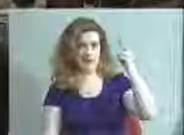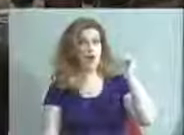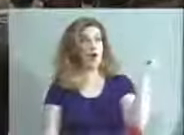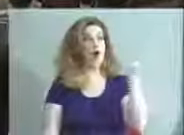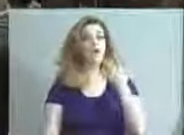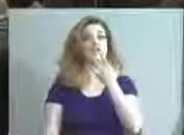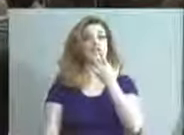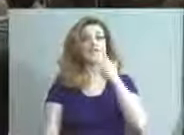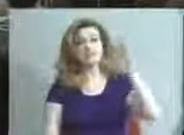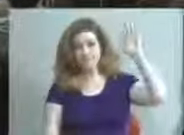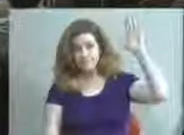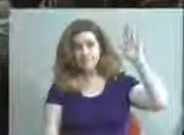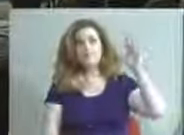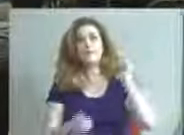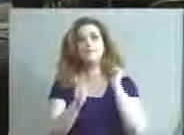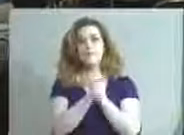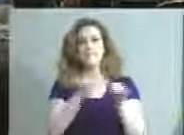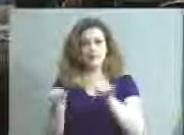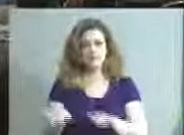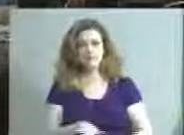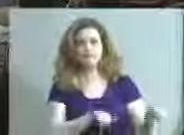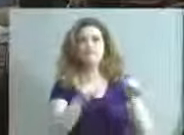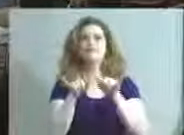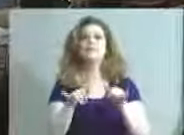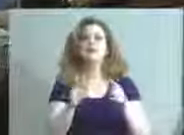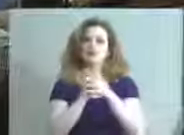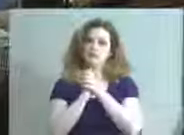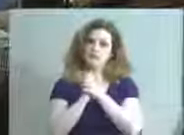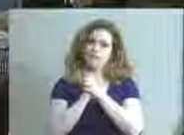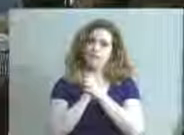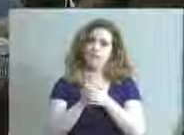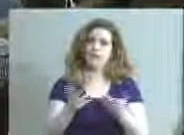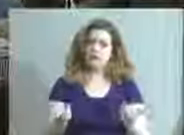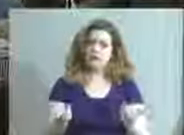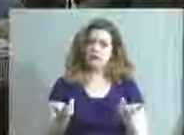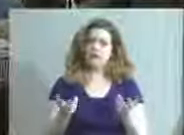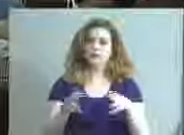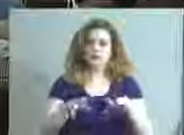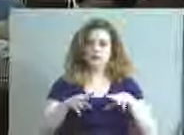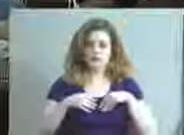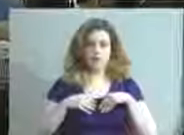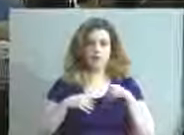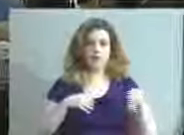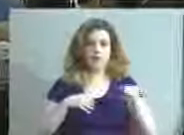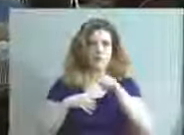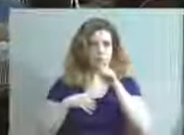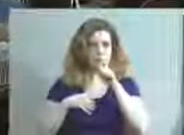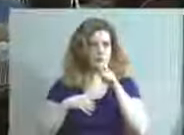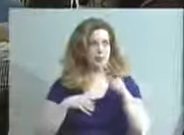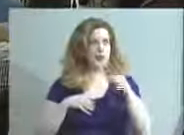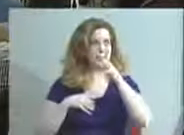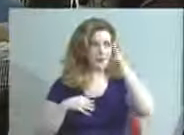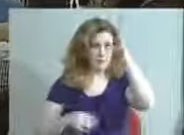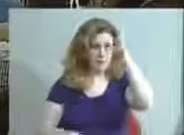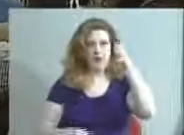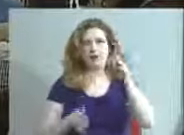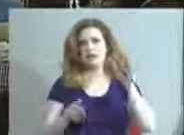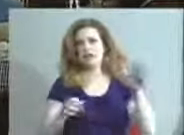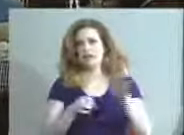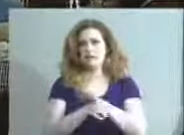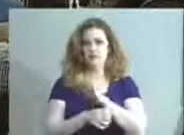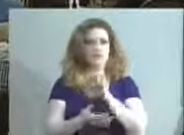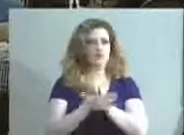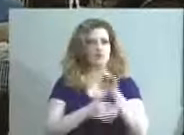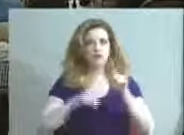favor? Aye. Those passed unanimously. So congratulations to the recipients, to their parents, to their entire schools.